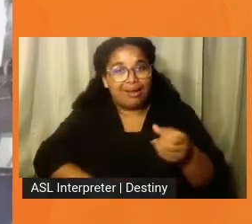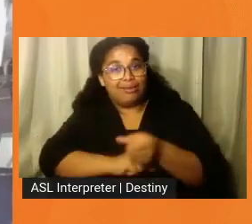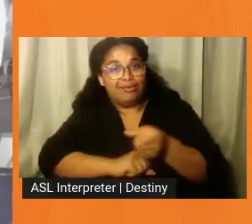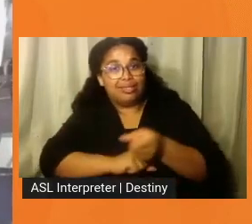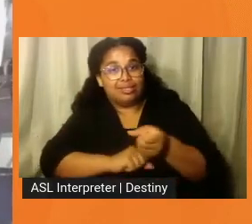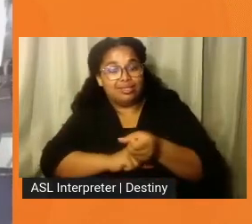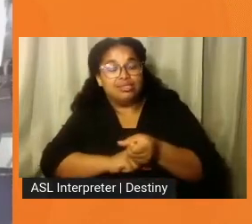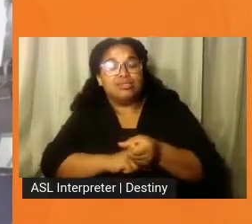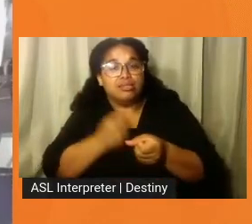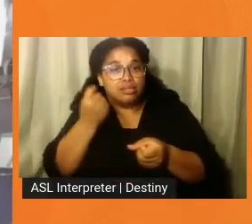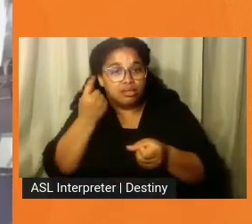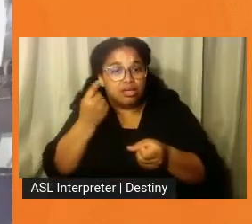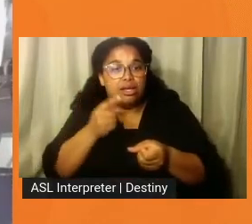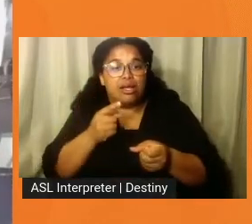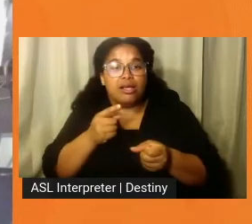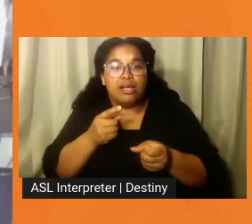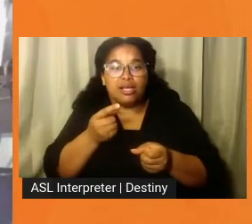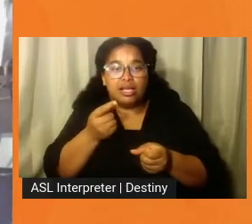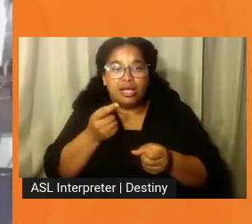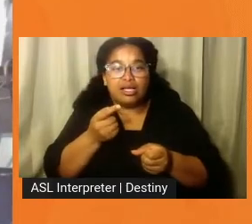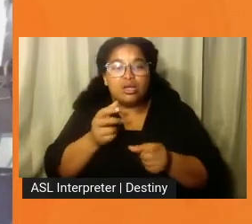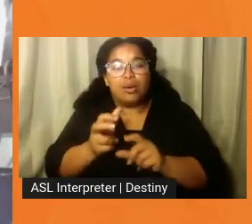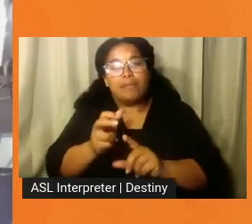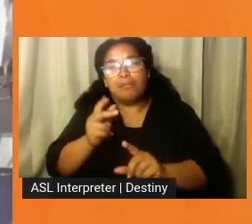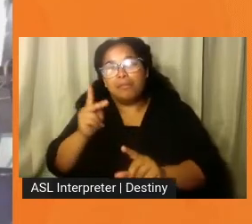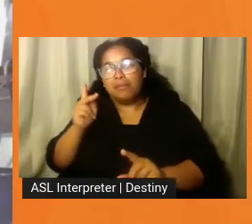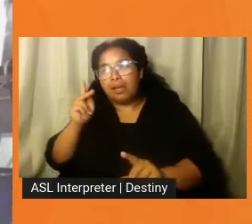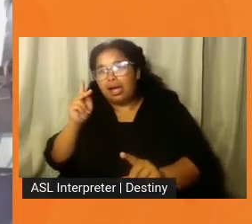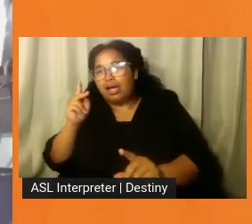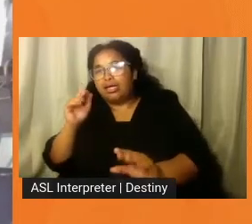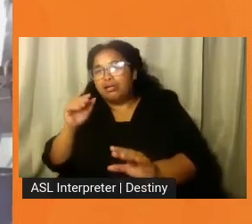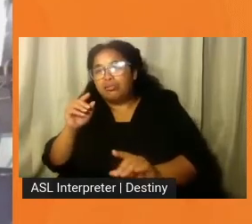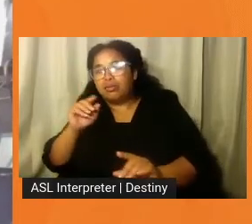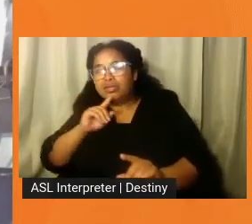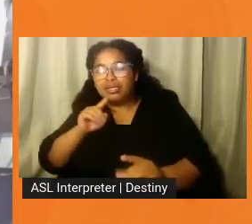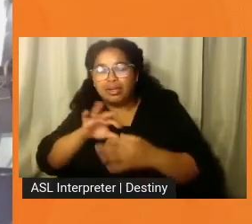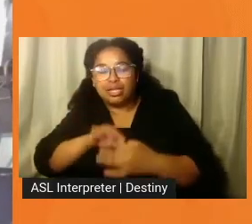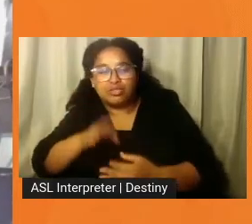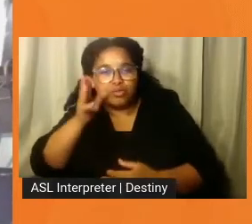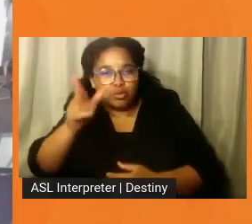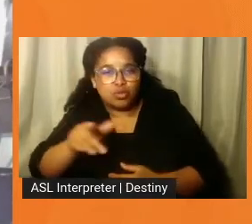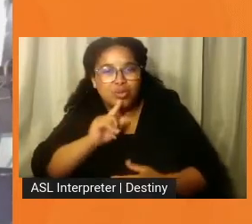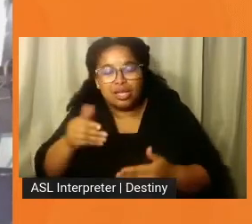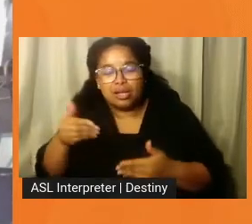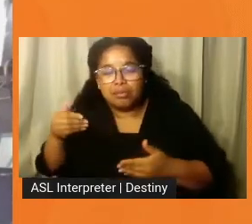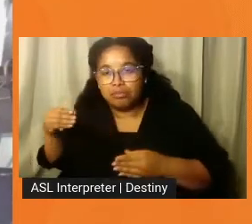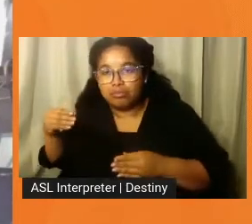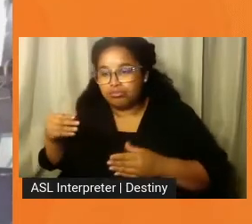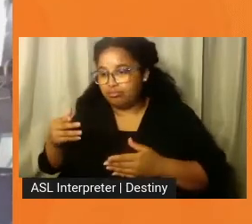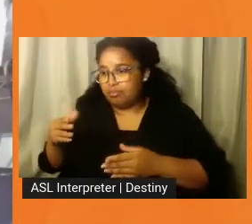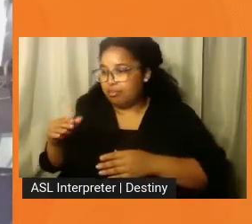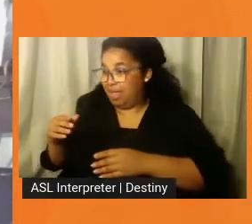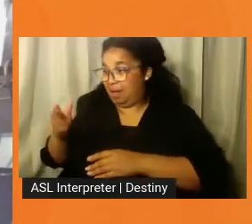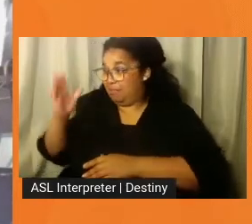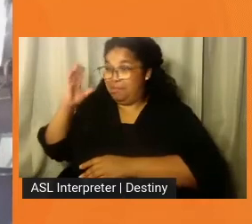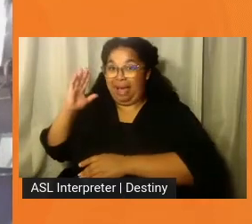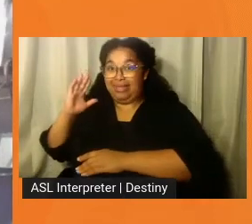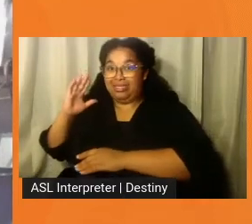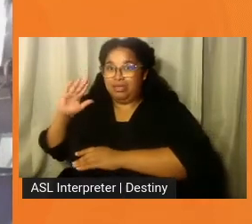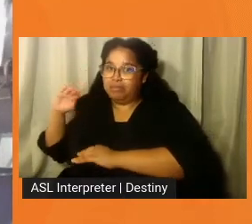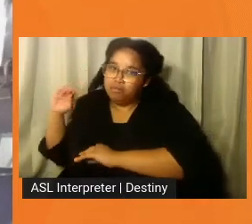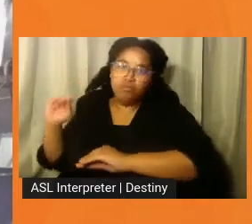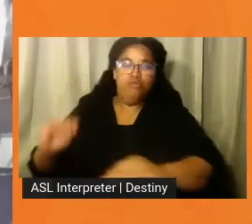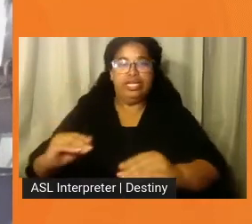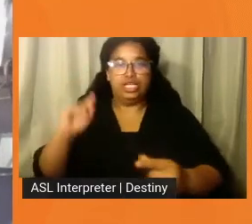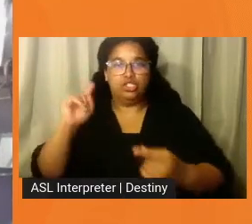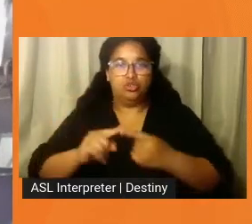actually a little bit by going back to the future, but it's, it's actually taking it to the future where we need to go. And